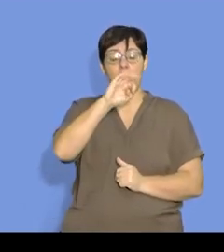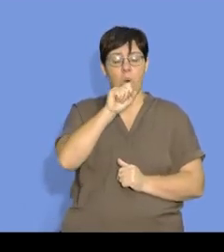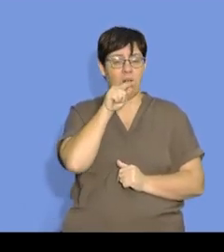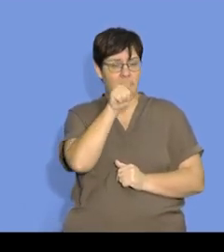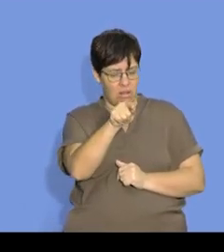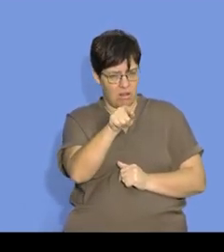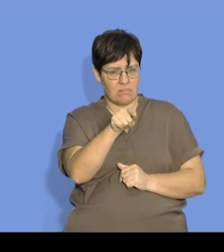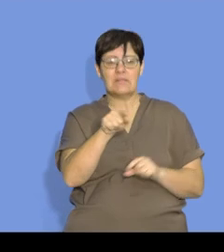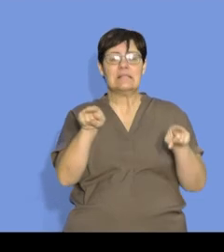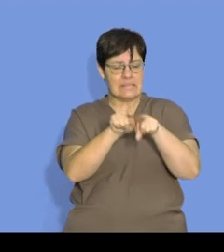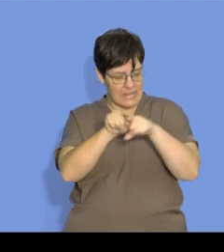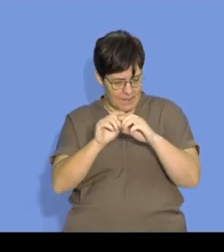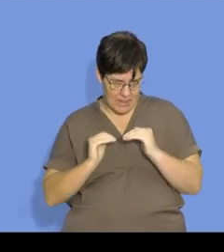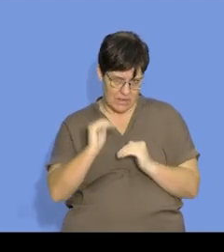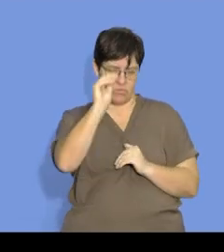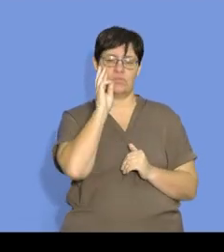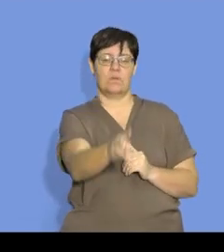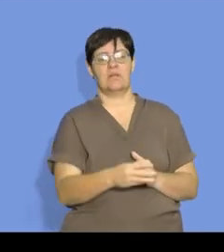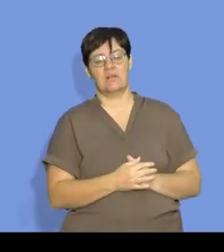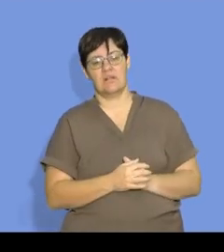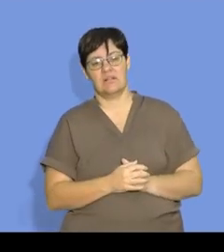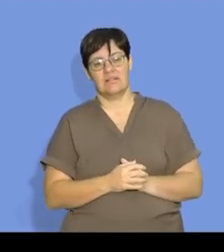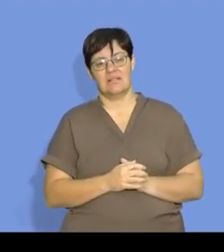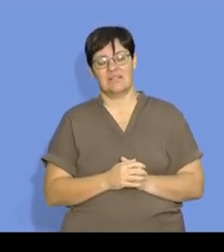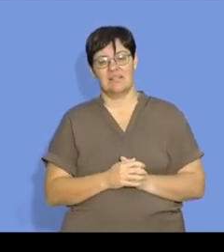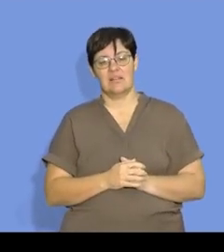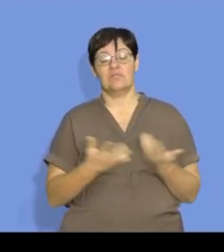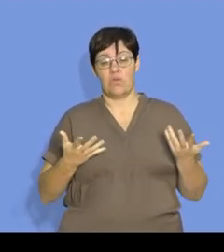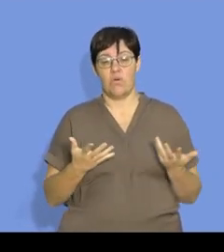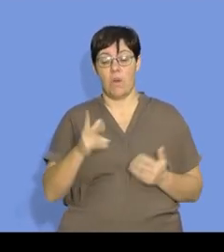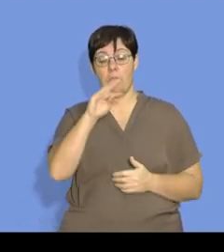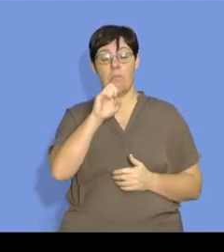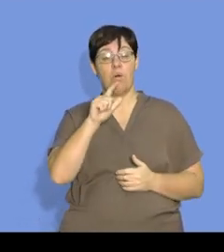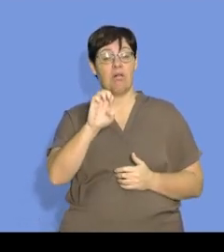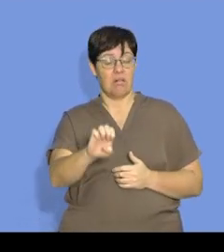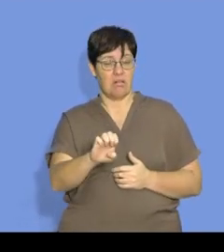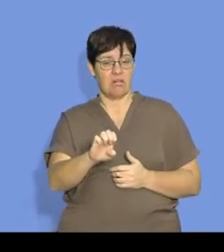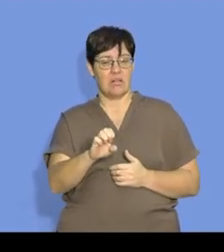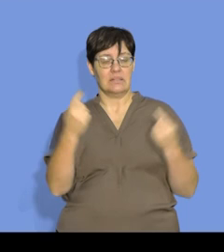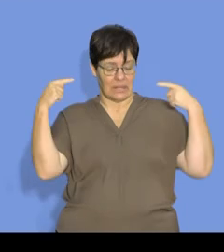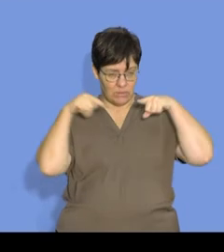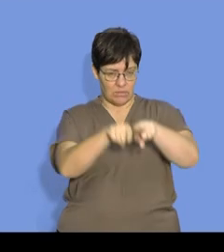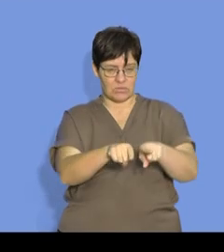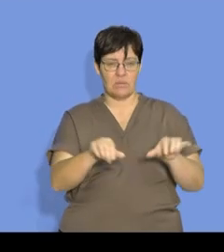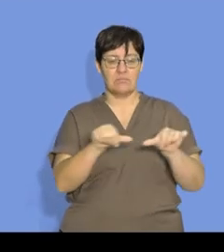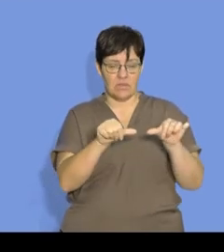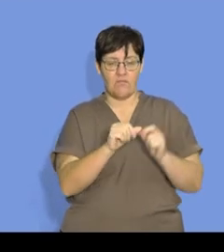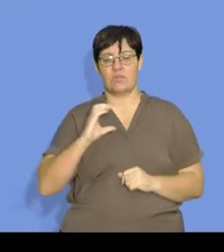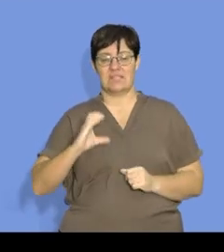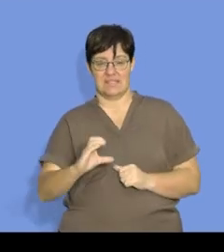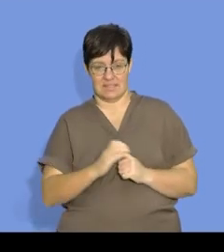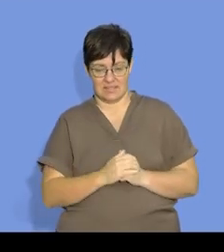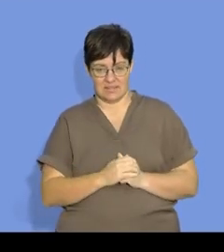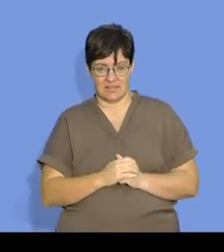number of moles will also increase. I can actually say that the number of moles is directly proportional to the